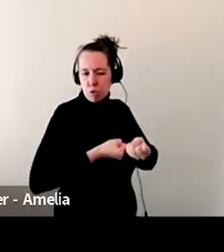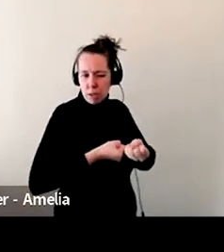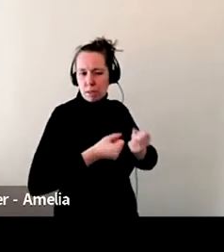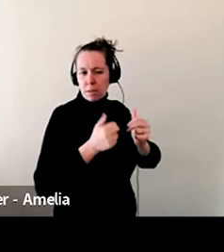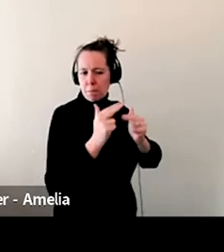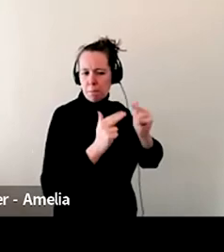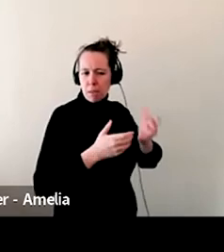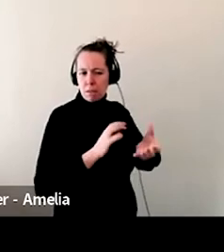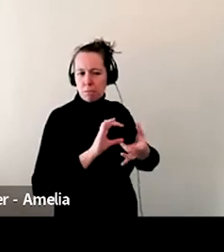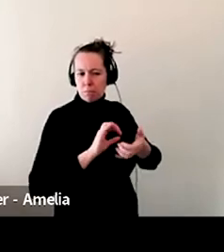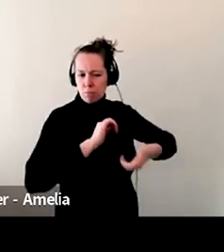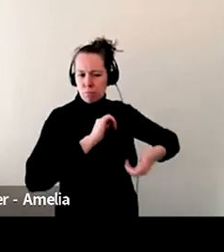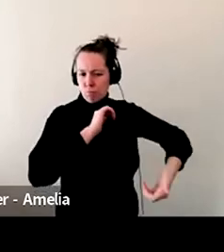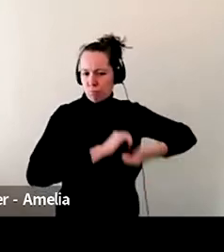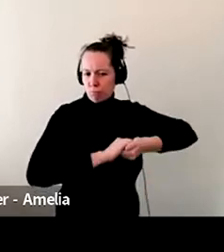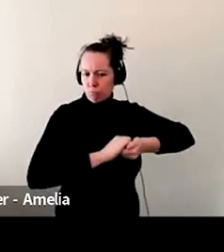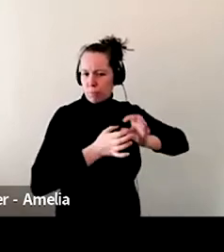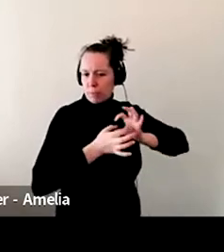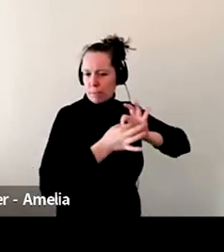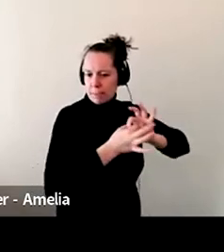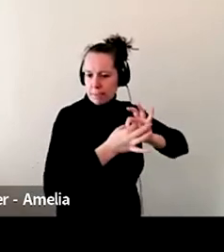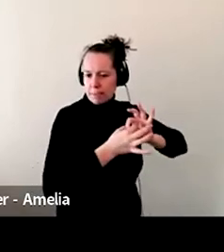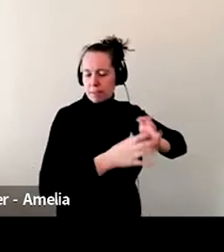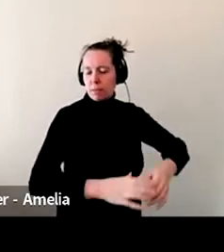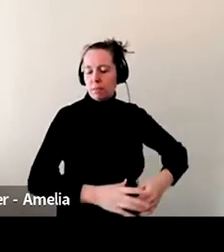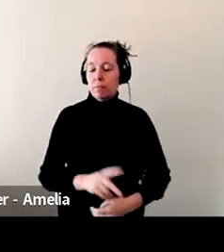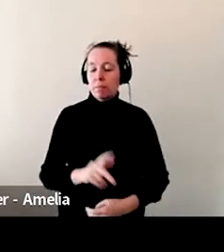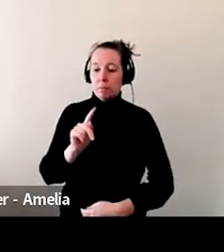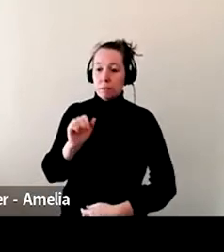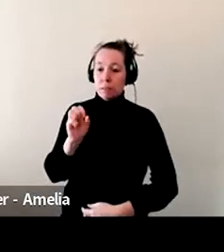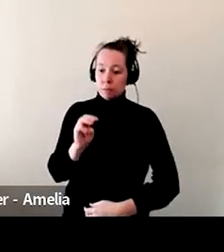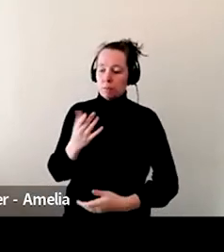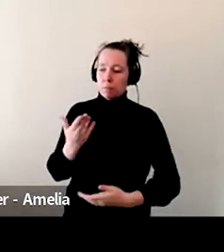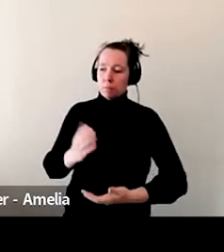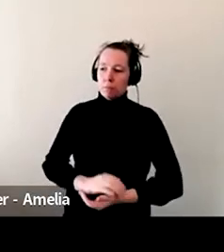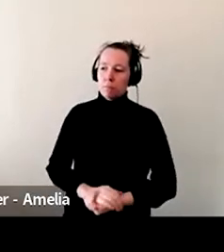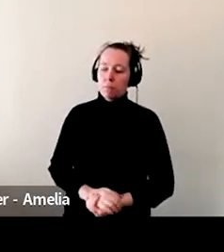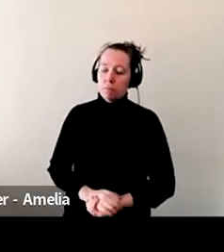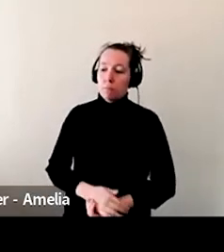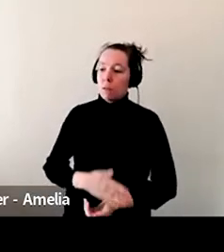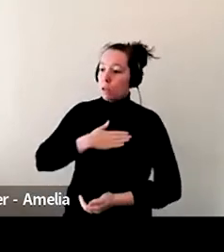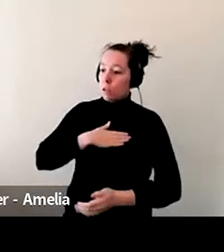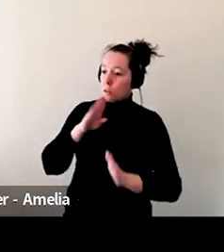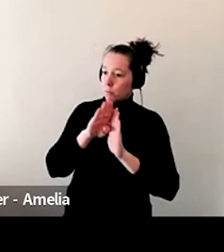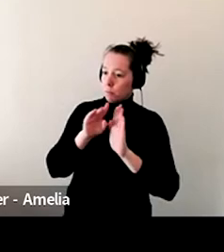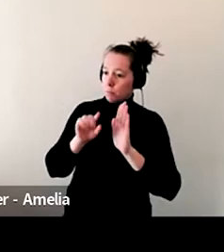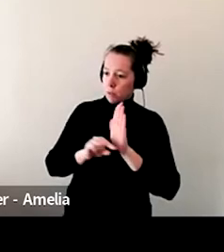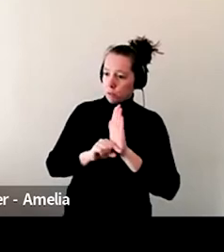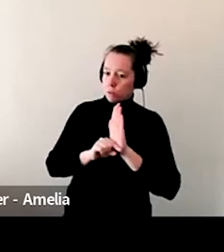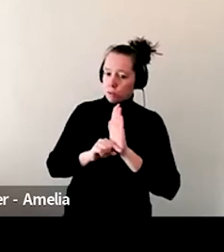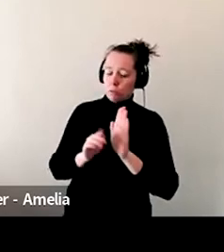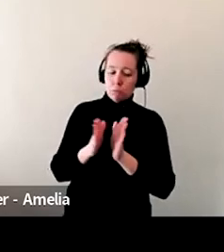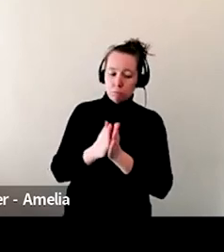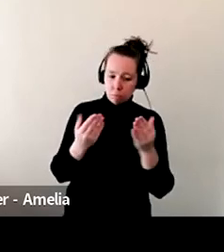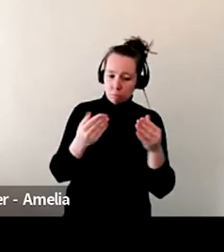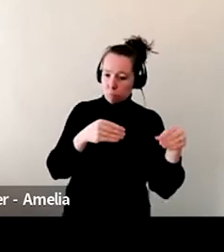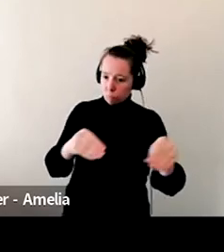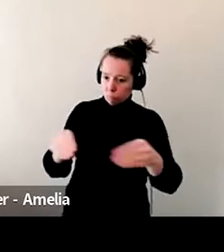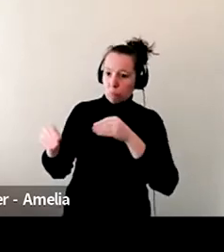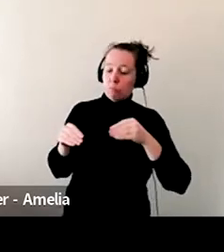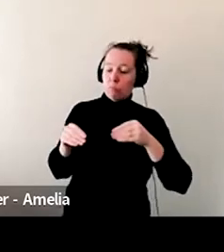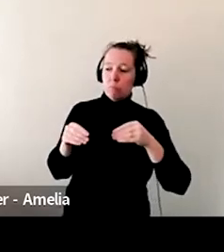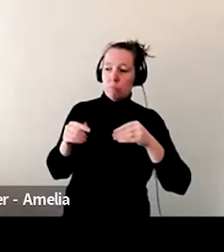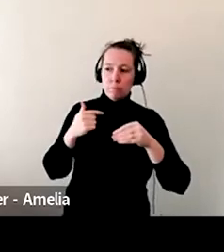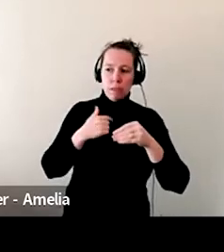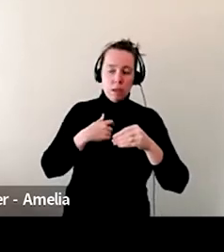Okay. I'm, I should say that I do have a background in bookselling as well. I worked in almost